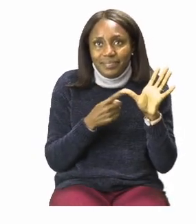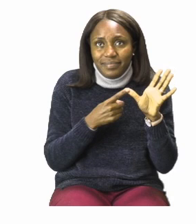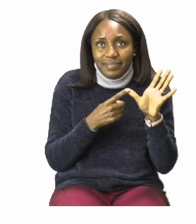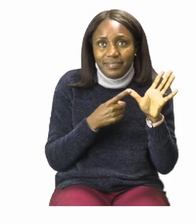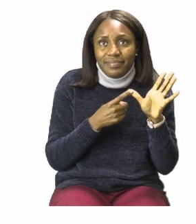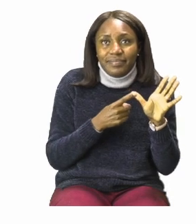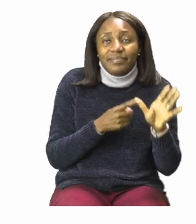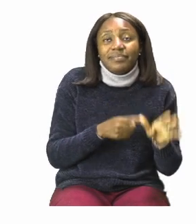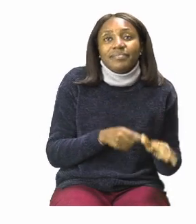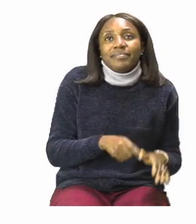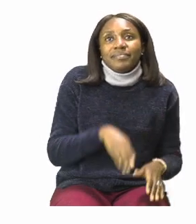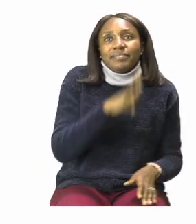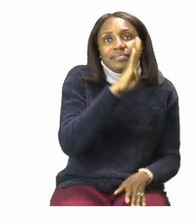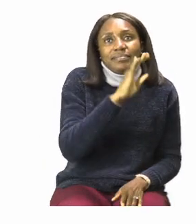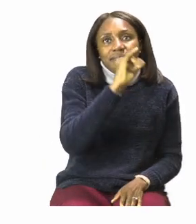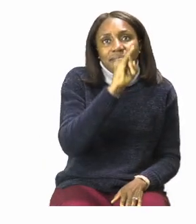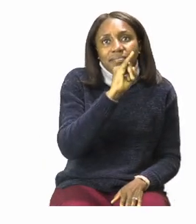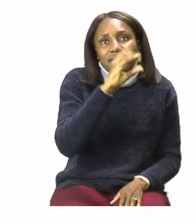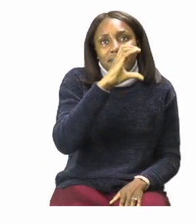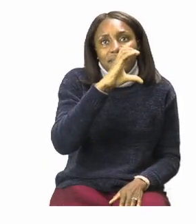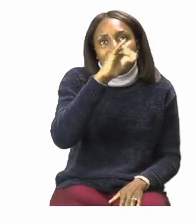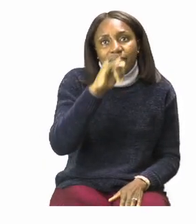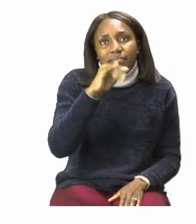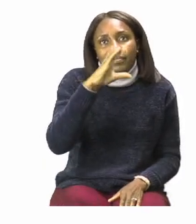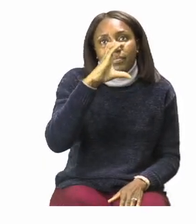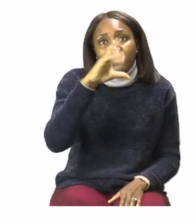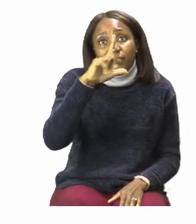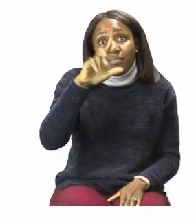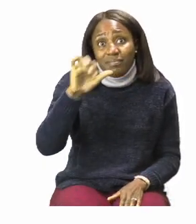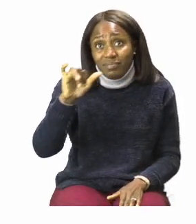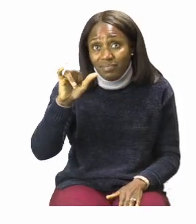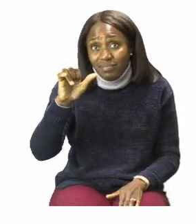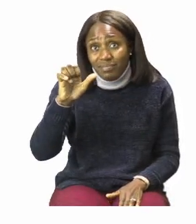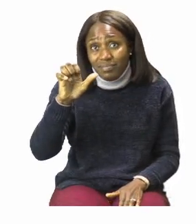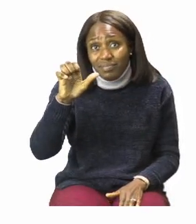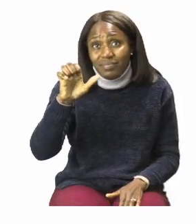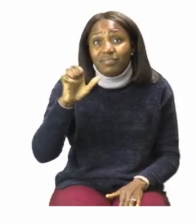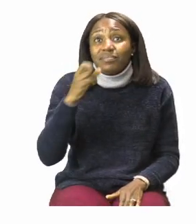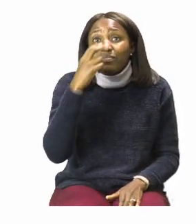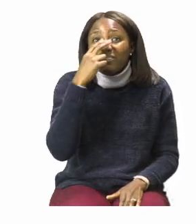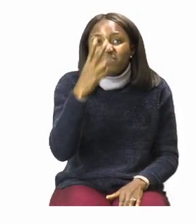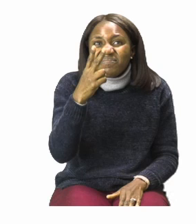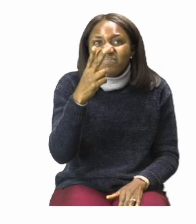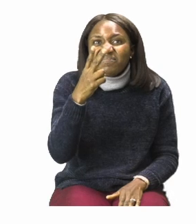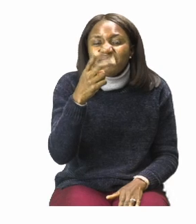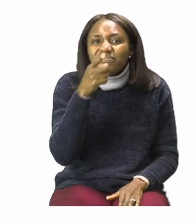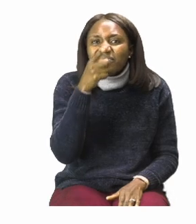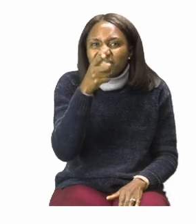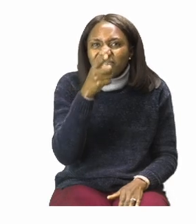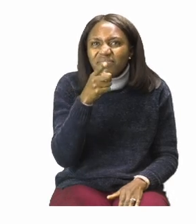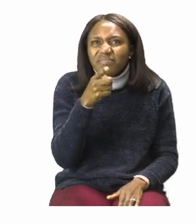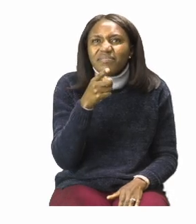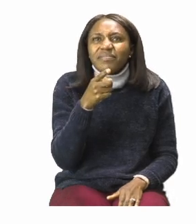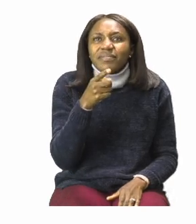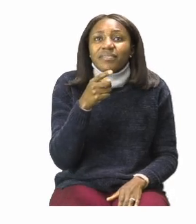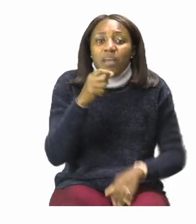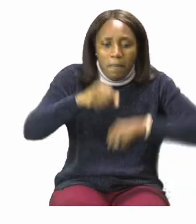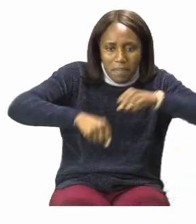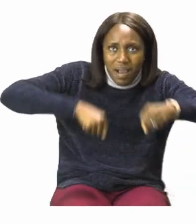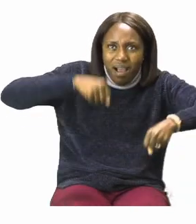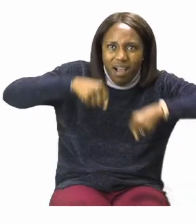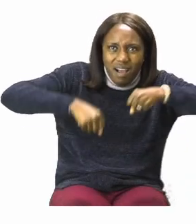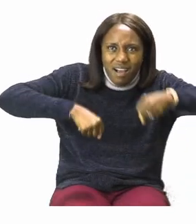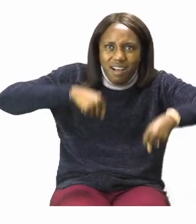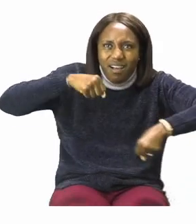have is bicycle which is actually what we can see from the back on the pictures. Now